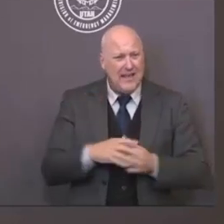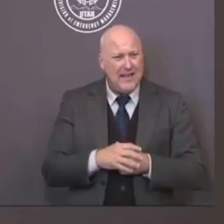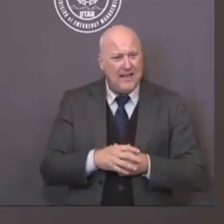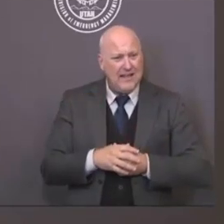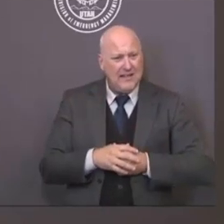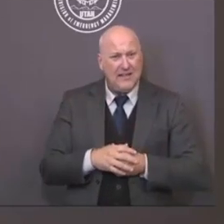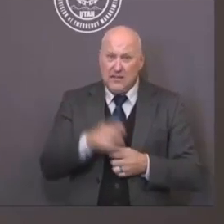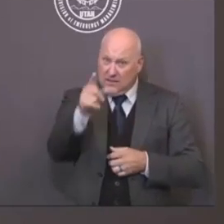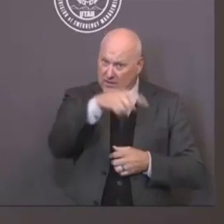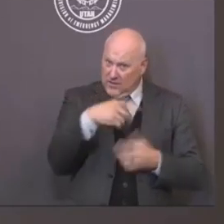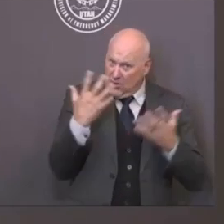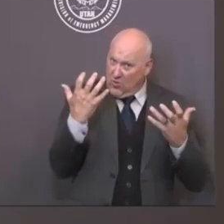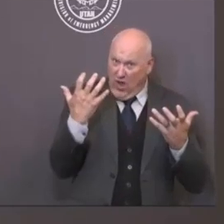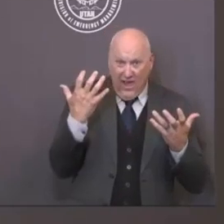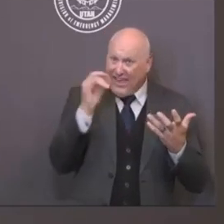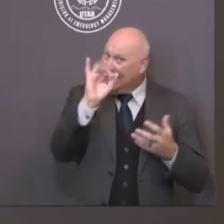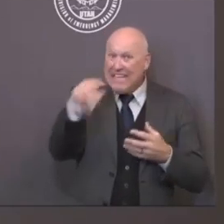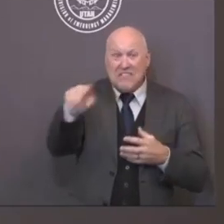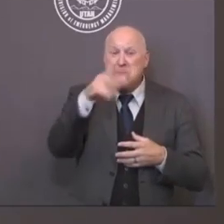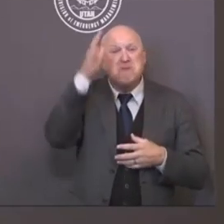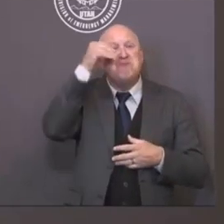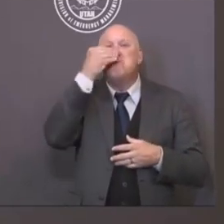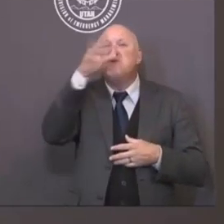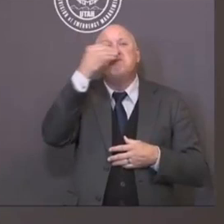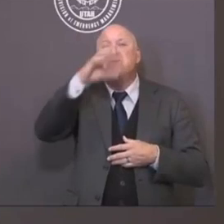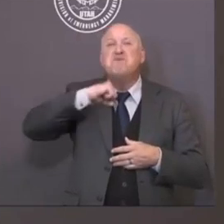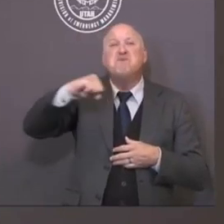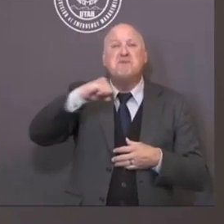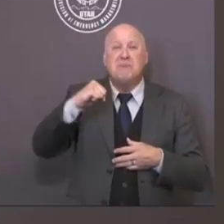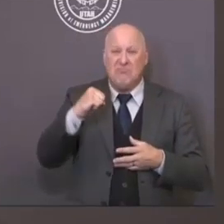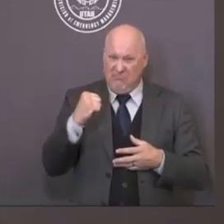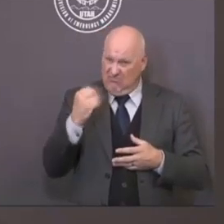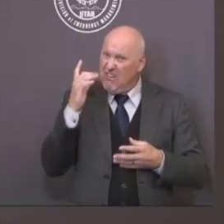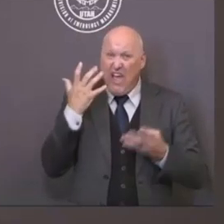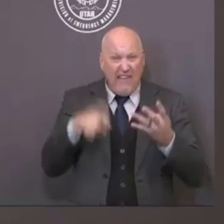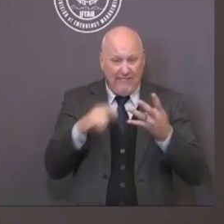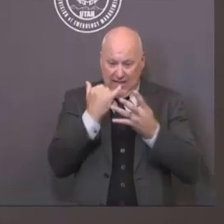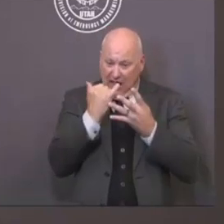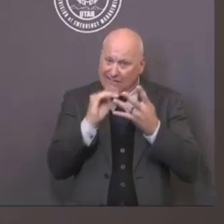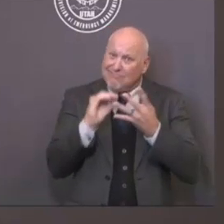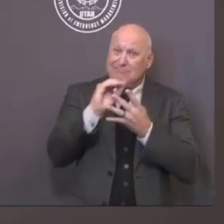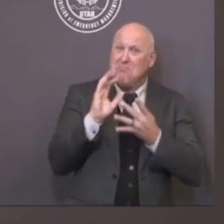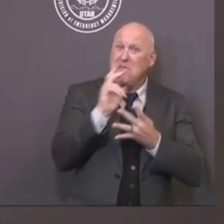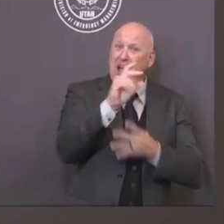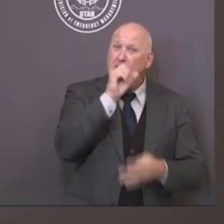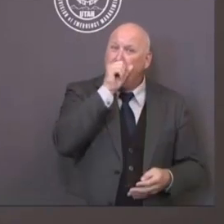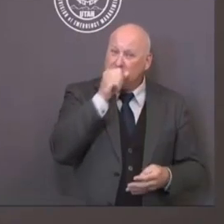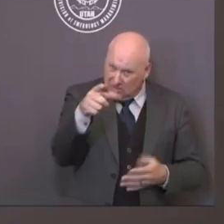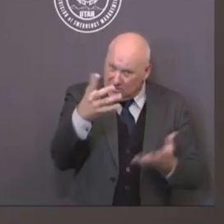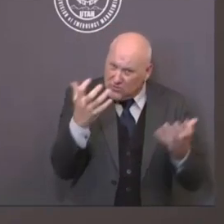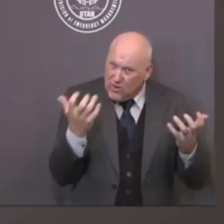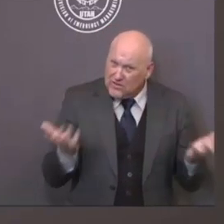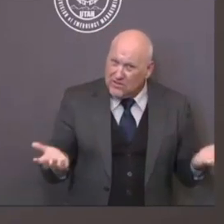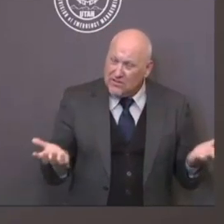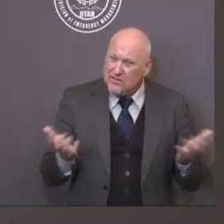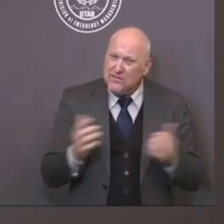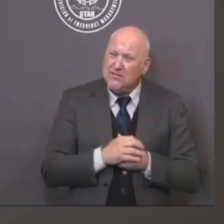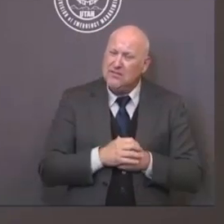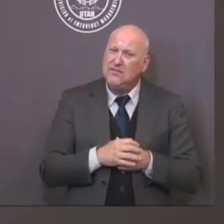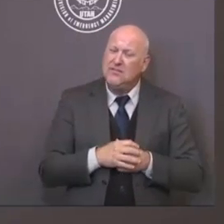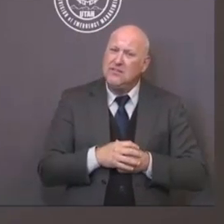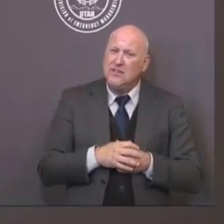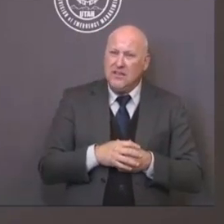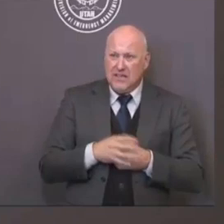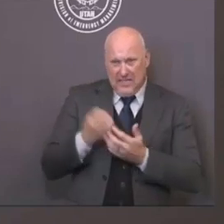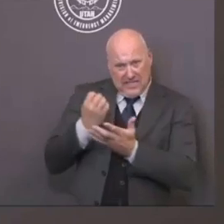as our plan requires and suggests? They would prefer that we don't do that, but that we wear a mask.